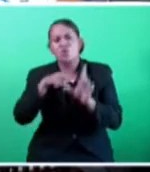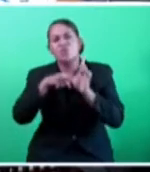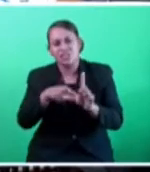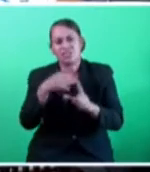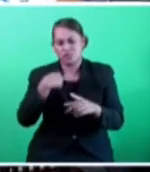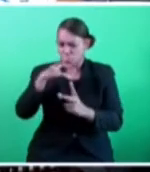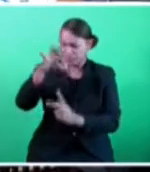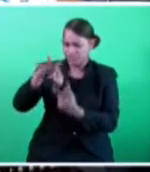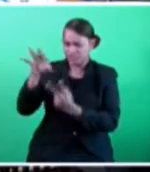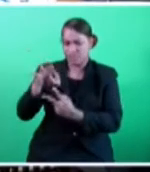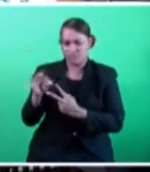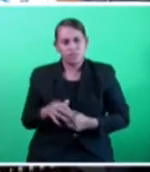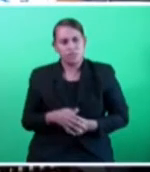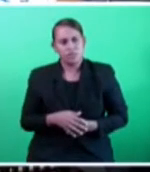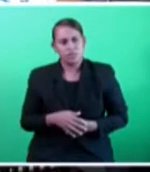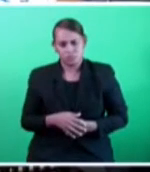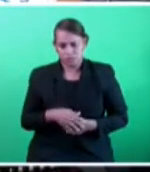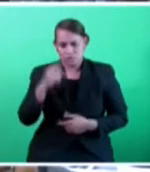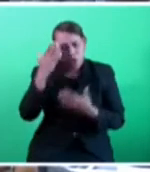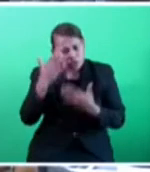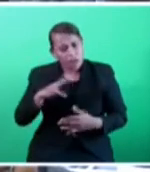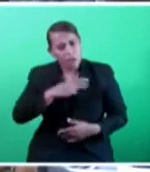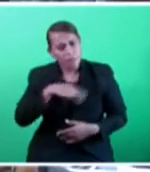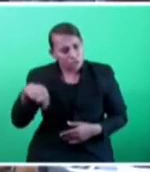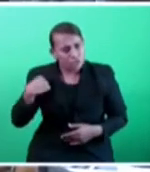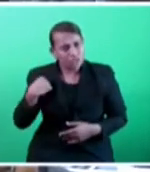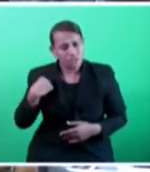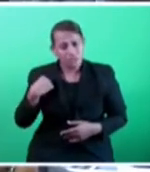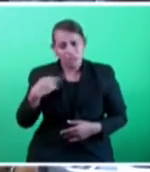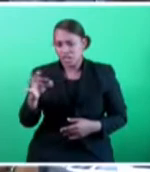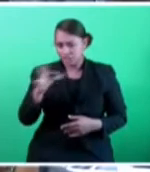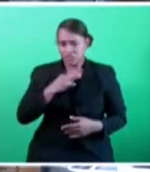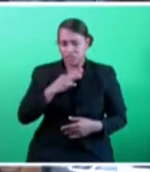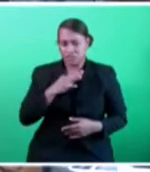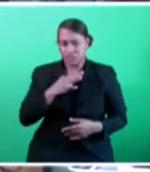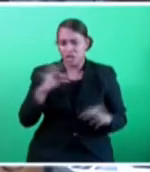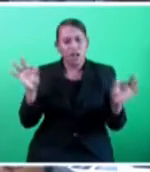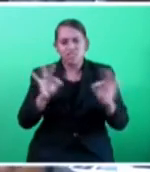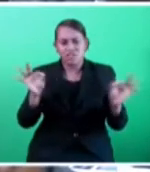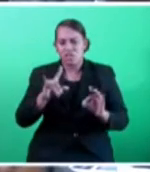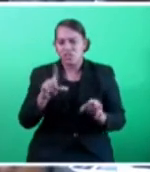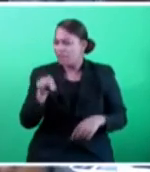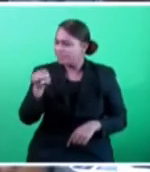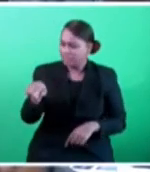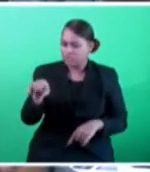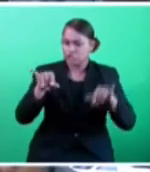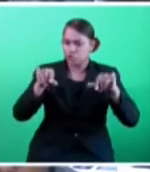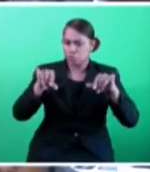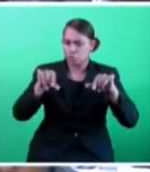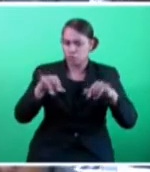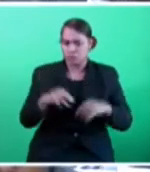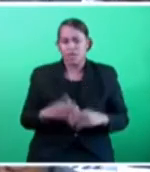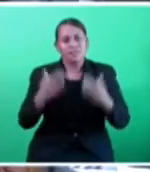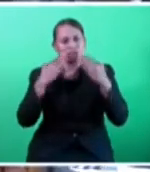What the Honourable Minister has asked has got nothing to do with this subject matter. Mr. Speaker Say. Thank you.